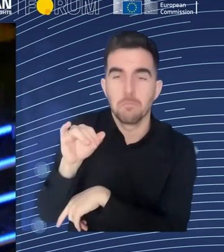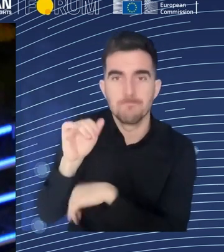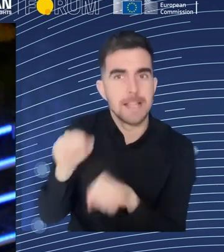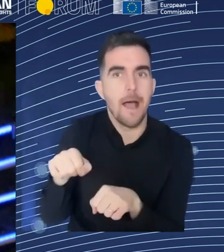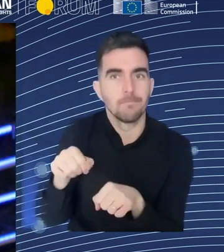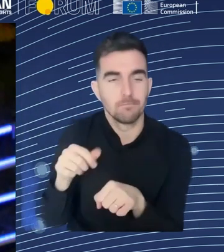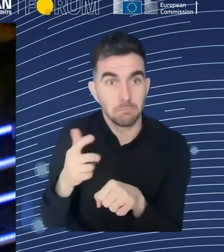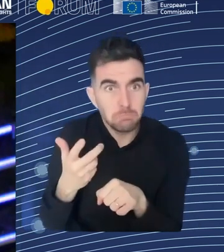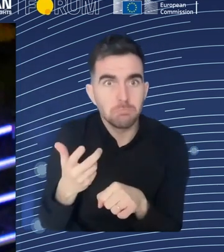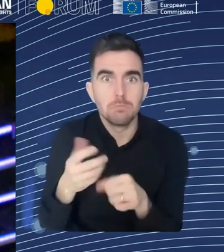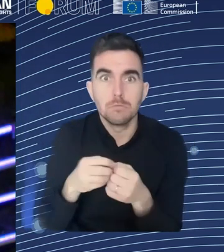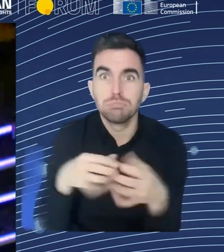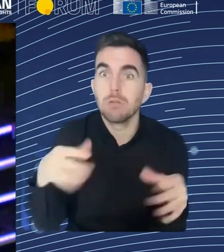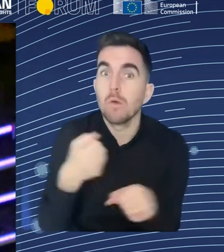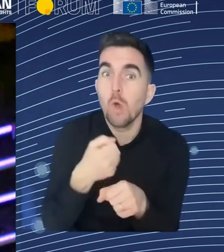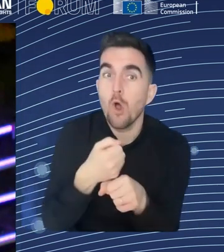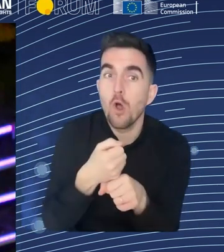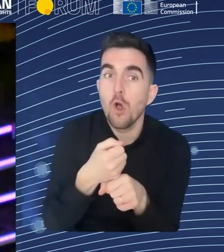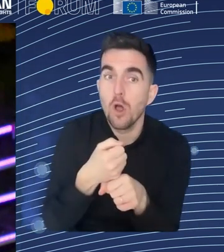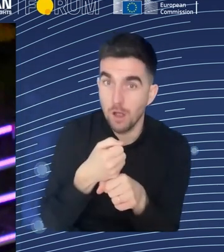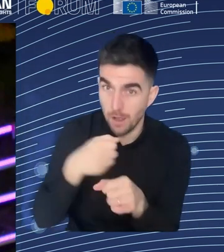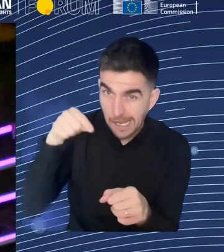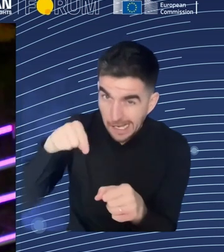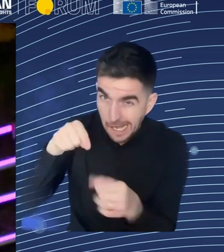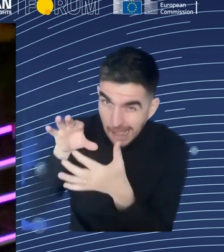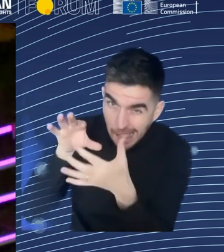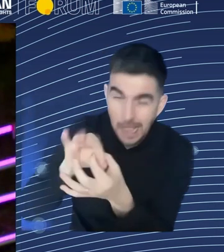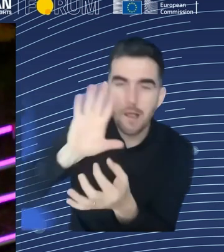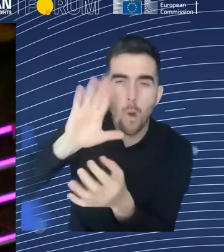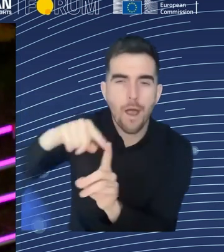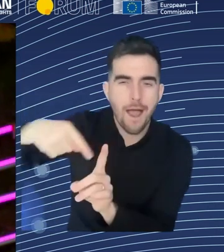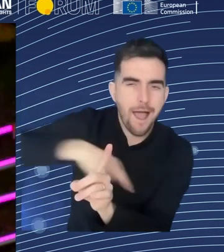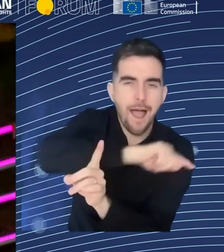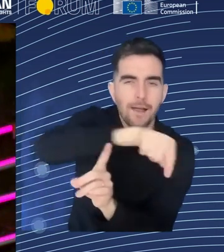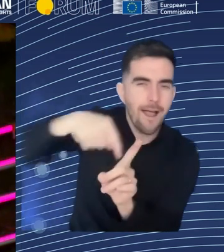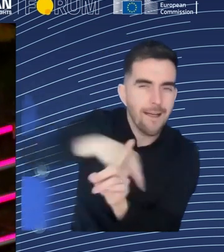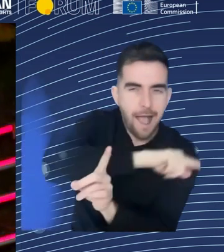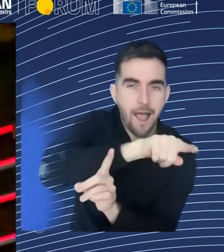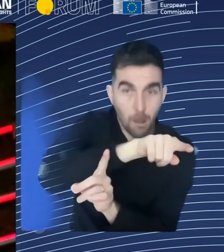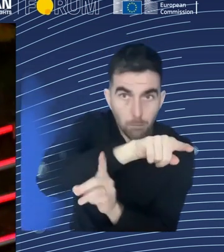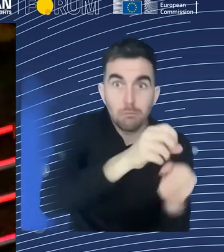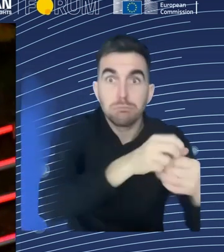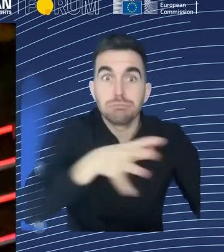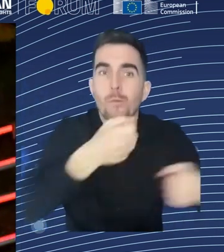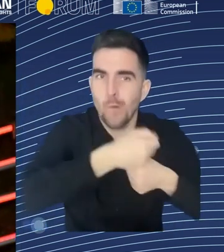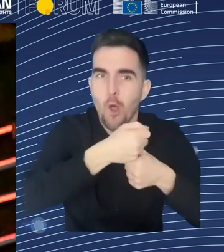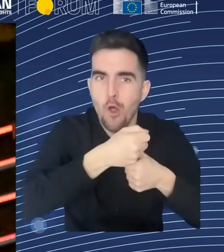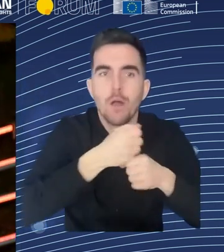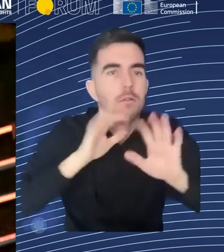realistic scenario because there's also a lot of new job creation from AI. Yeah, Now, thank you. Thank you, Martin, also for linking for, with the discussion of yesterday.